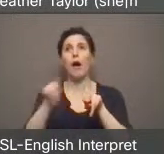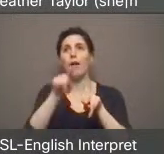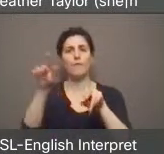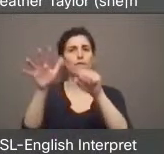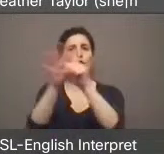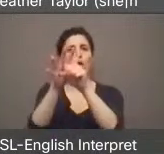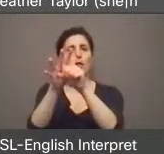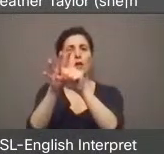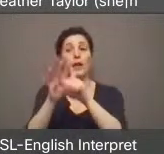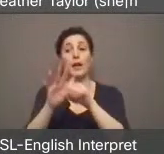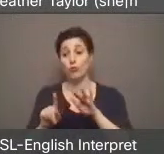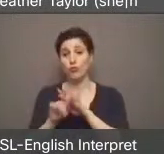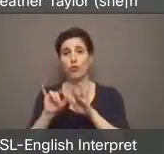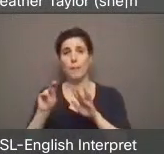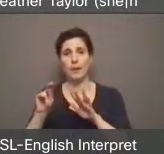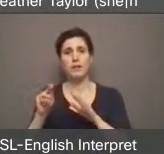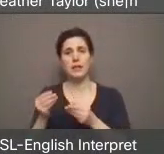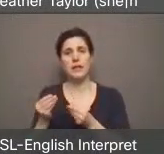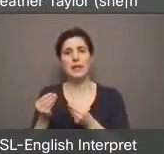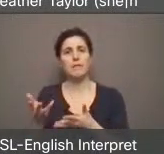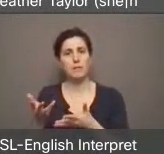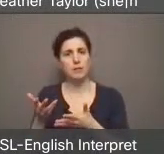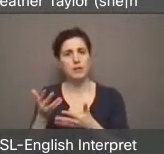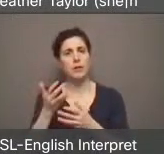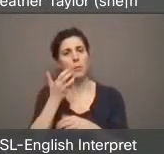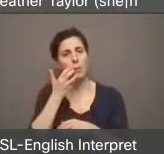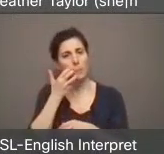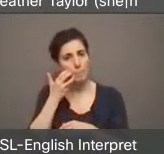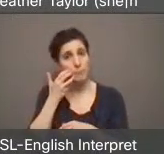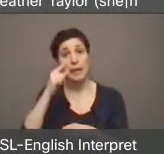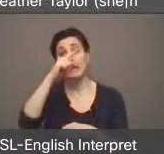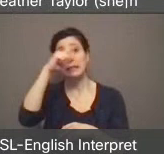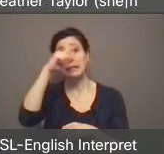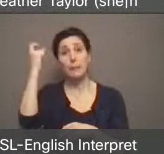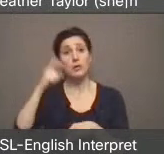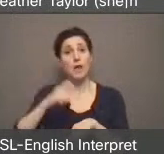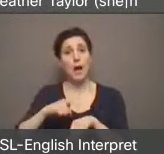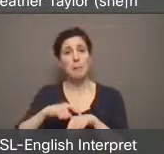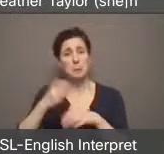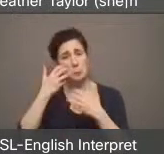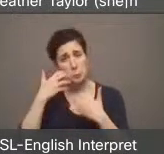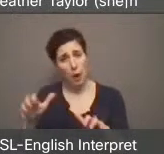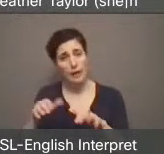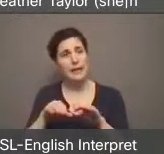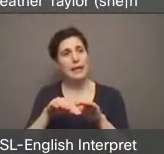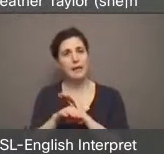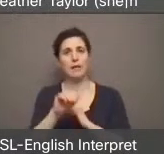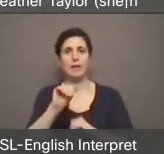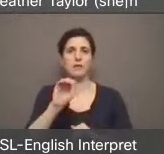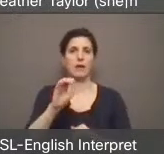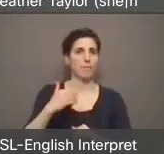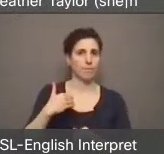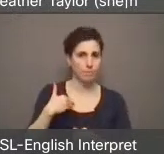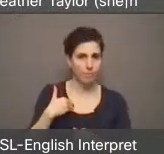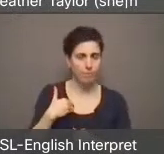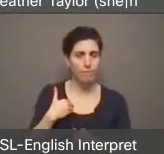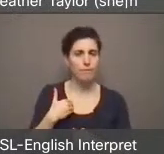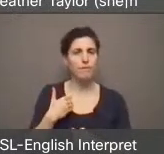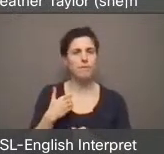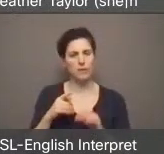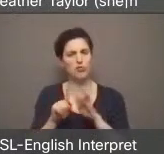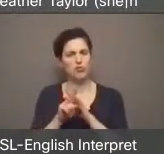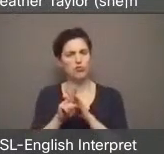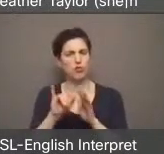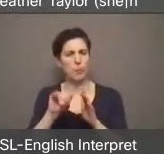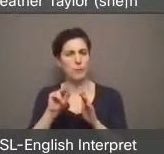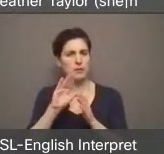summer. They offer a respite from the heat in the form of a air conditioned space. They offer us offer a space